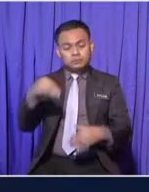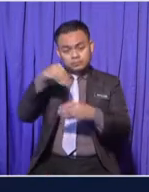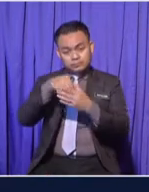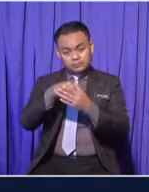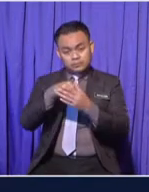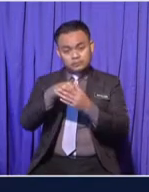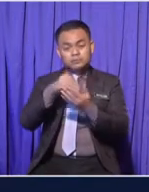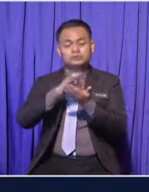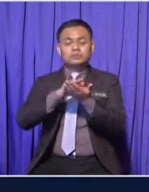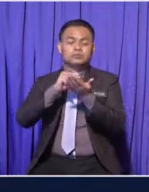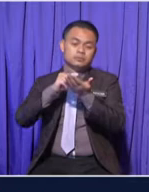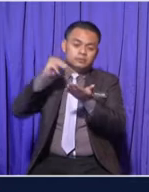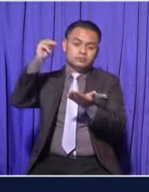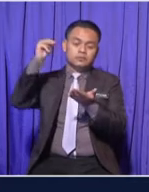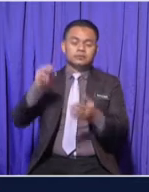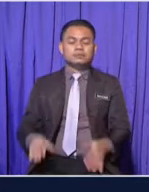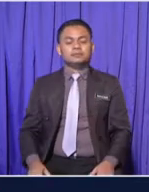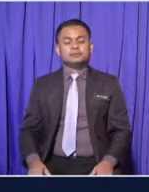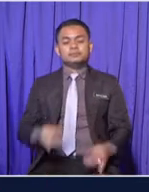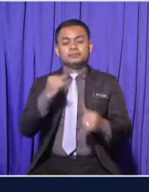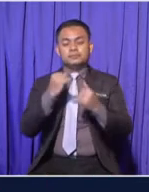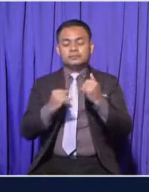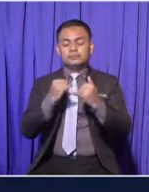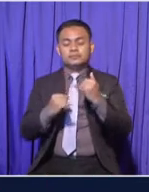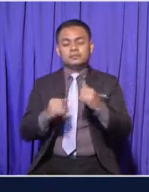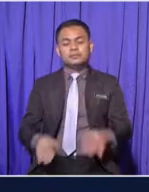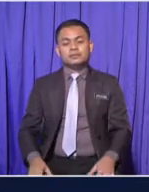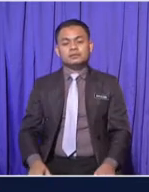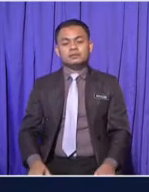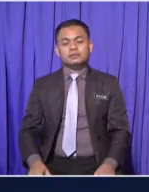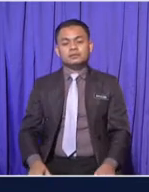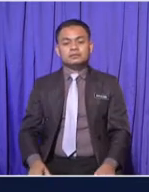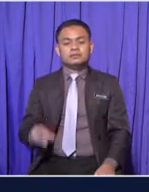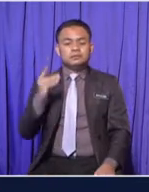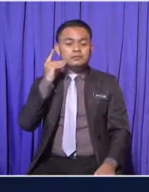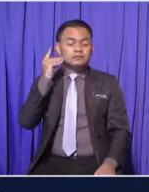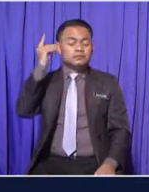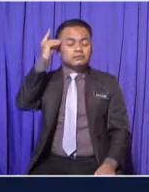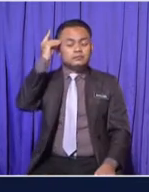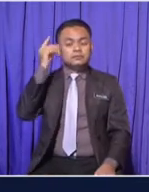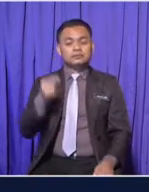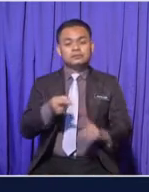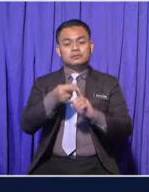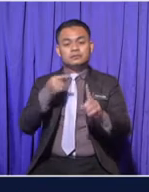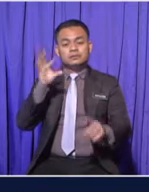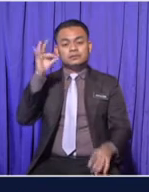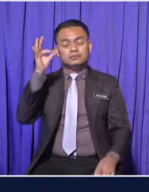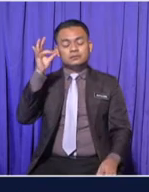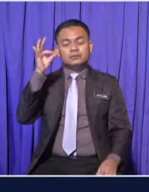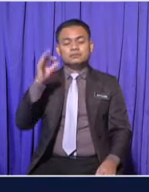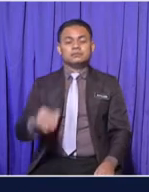phase Lastly, is the adult stage from 19 years